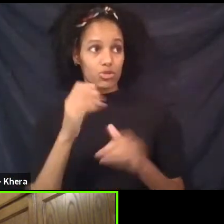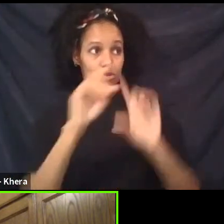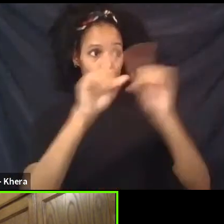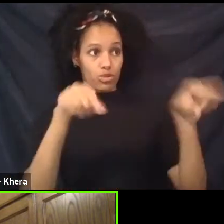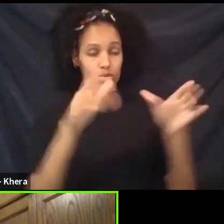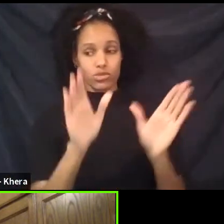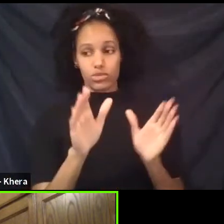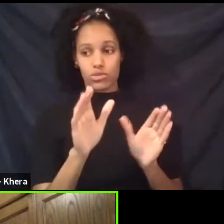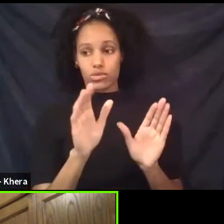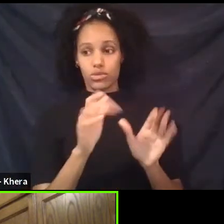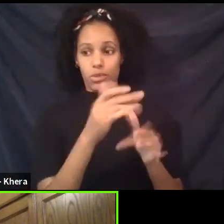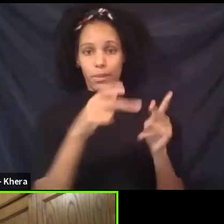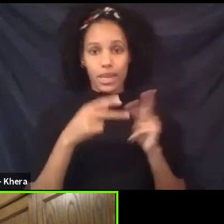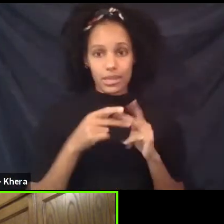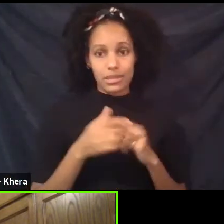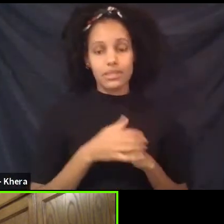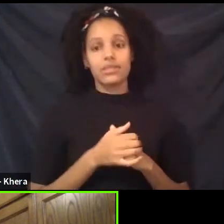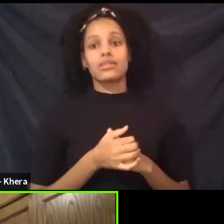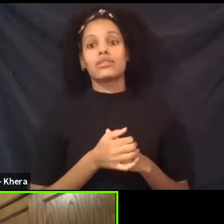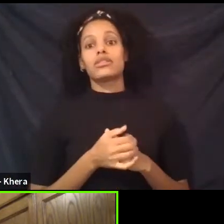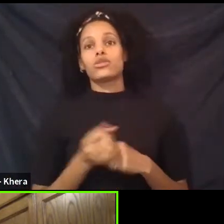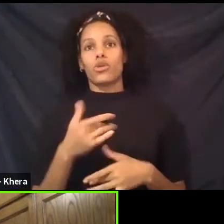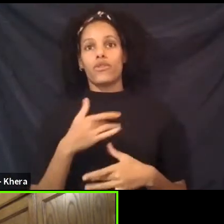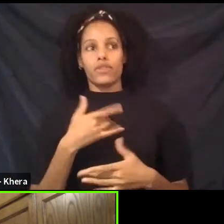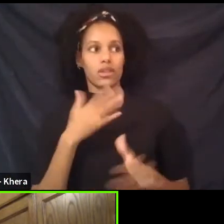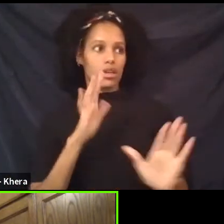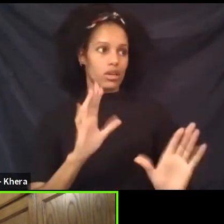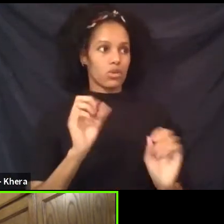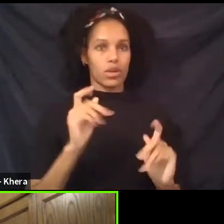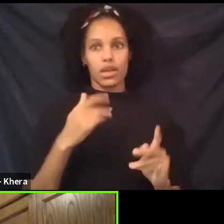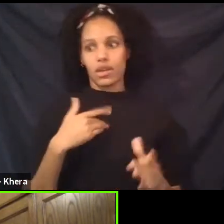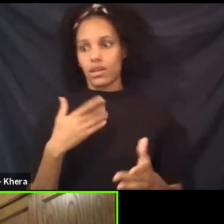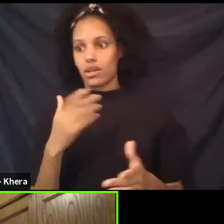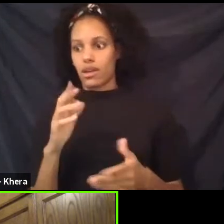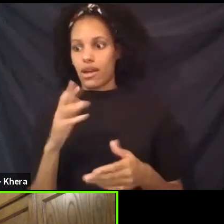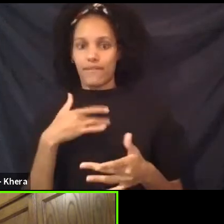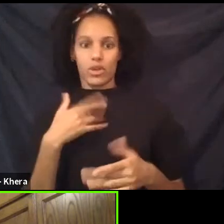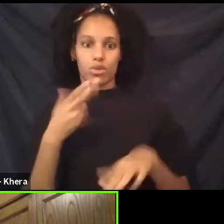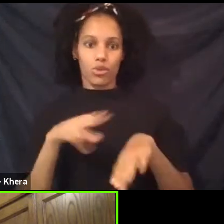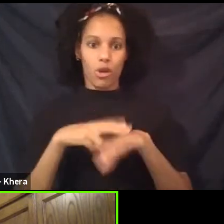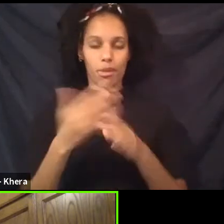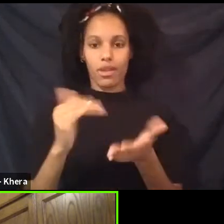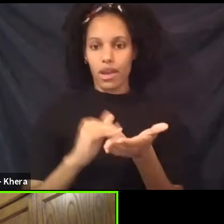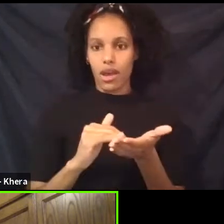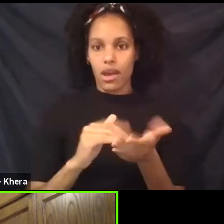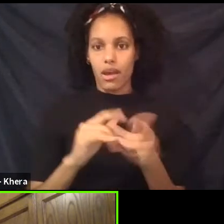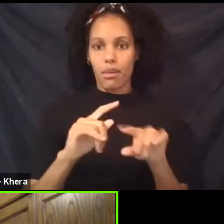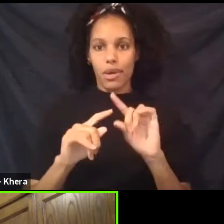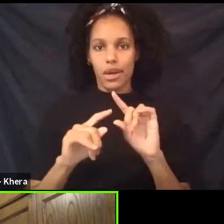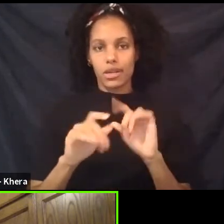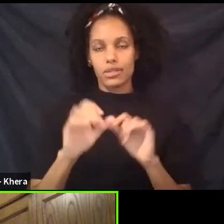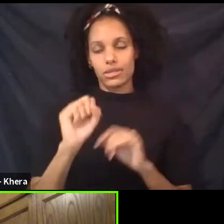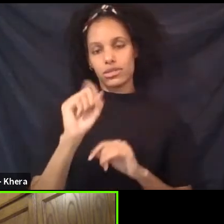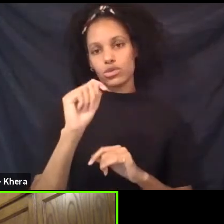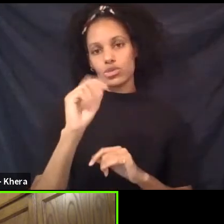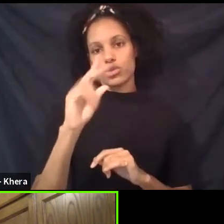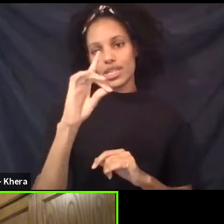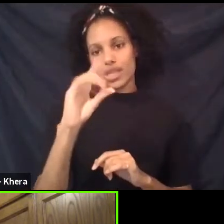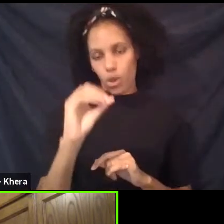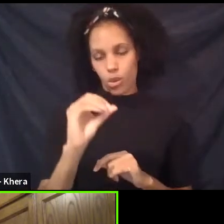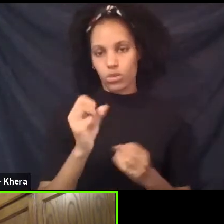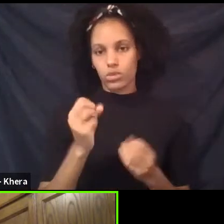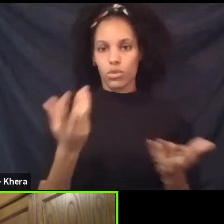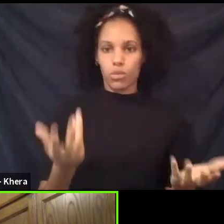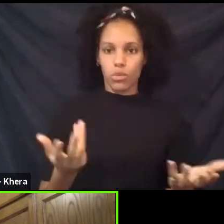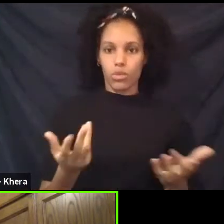out of the house. I can feel like I'm normal again to a studio, but I was reconfined. I was just, it's a solo. So then the second and